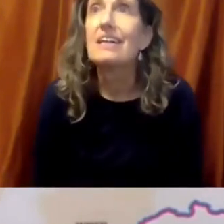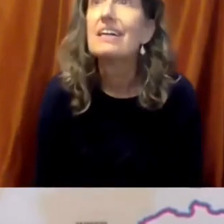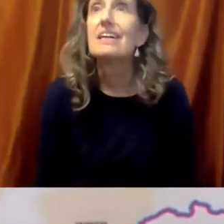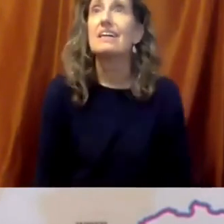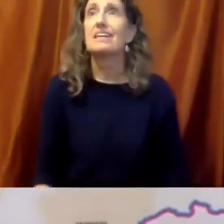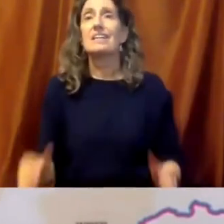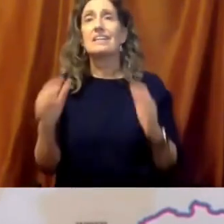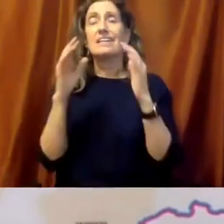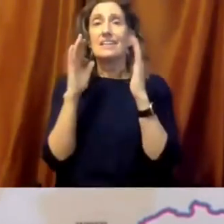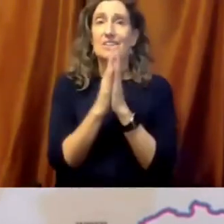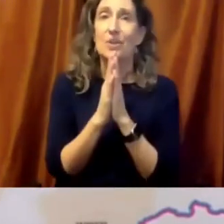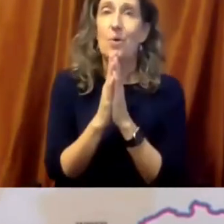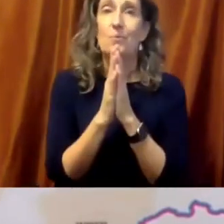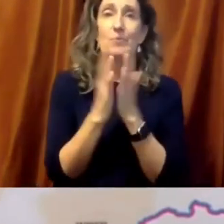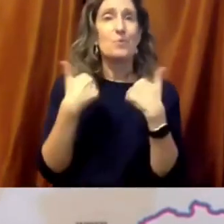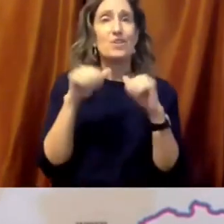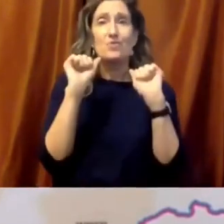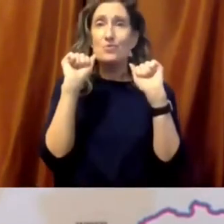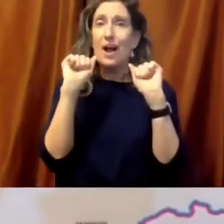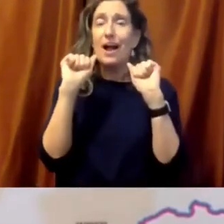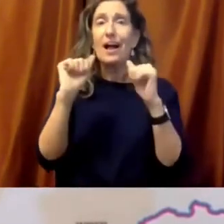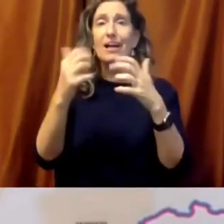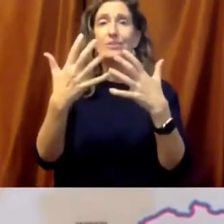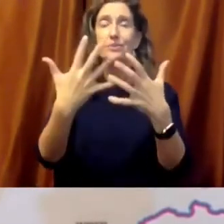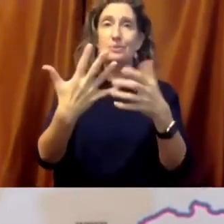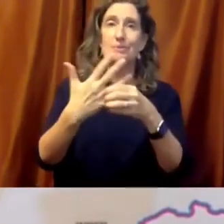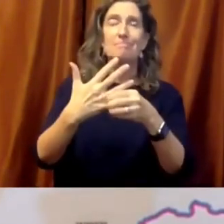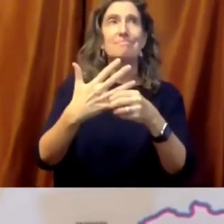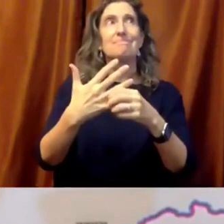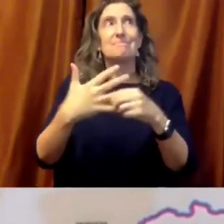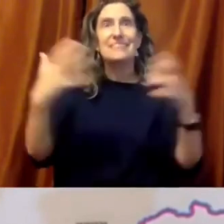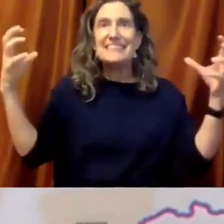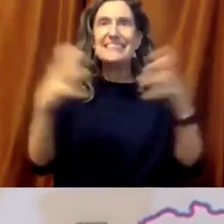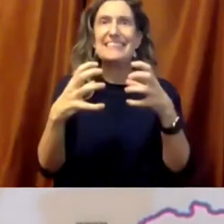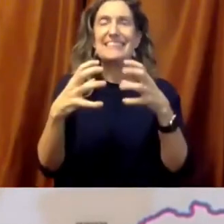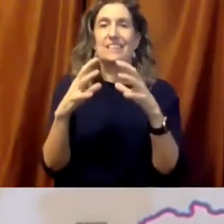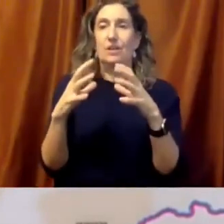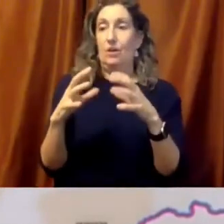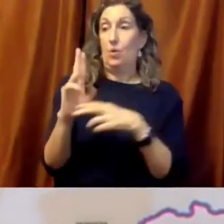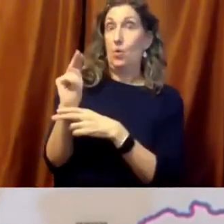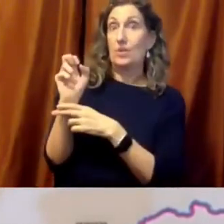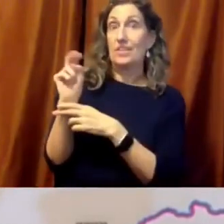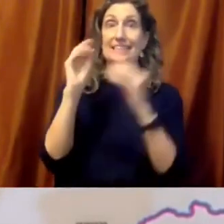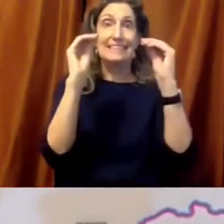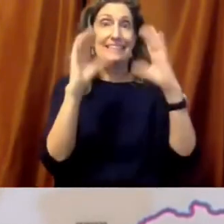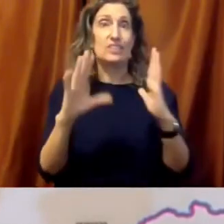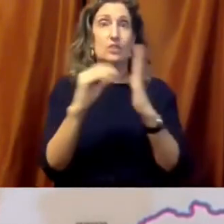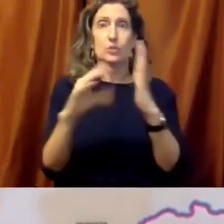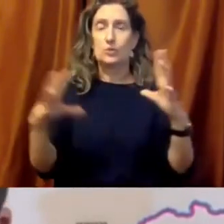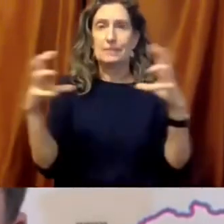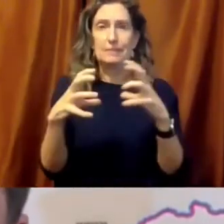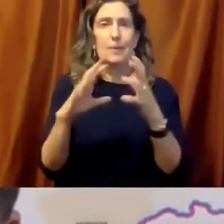students and their unions, and they emerged as primary structures of support, providing practical information,